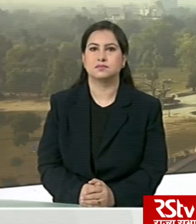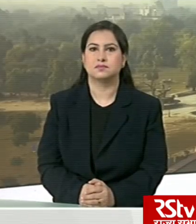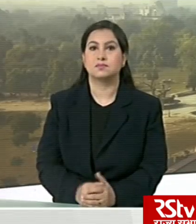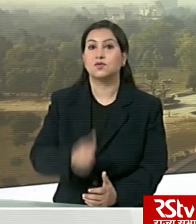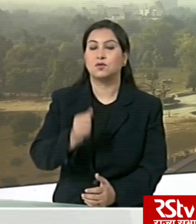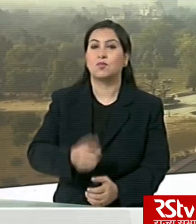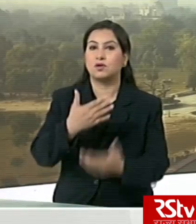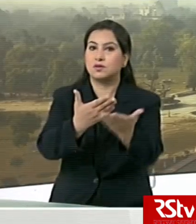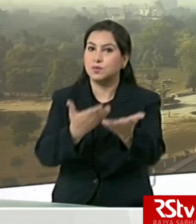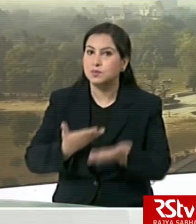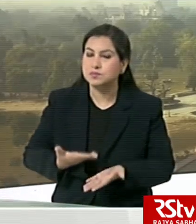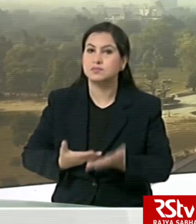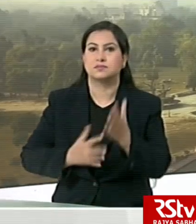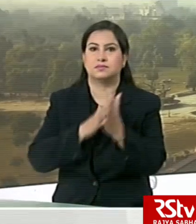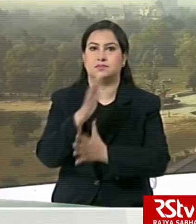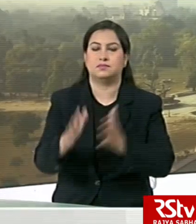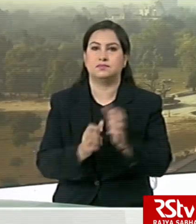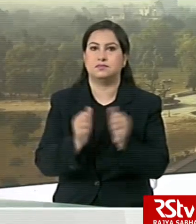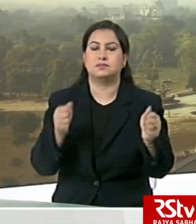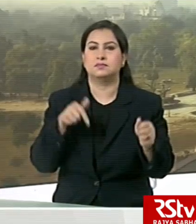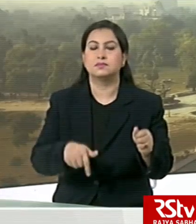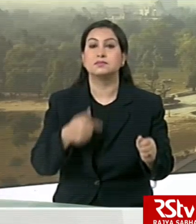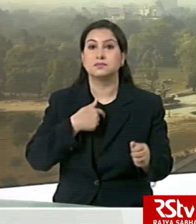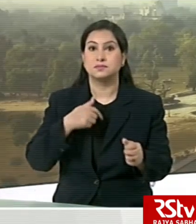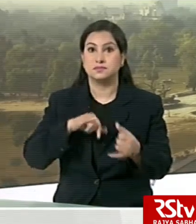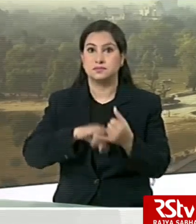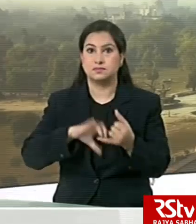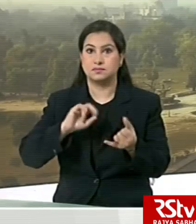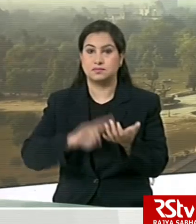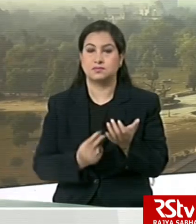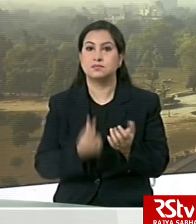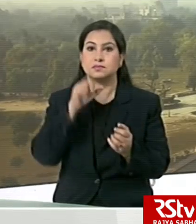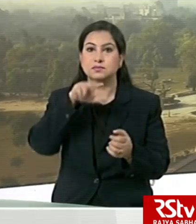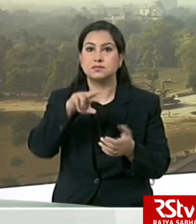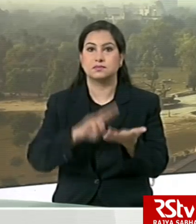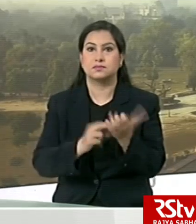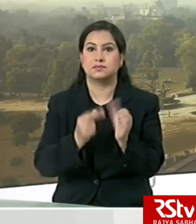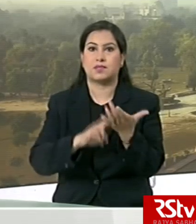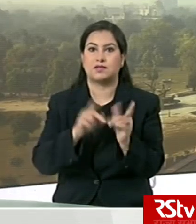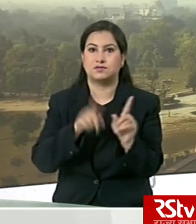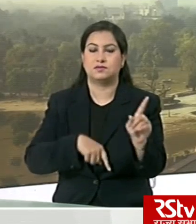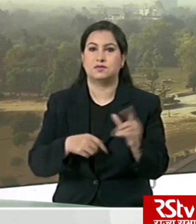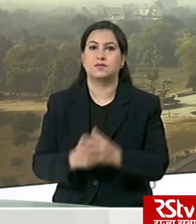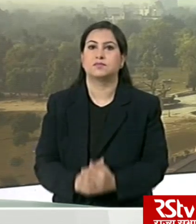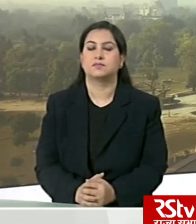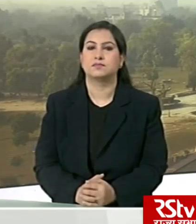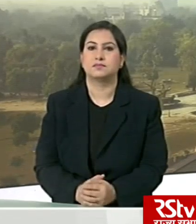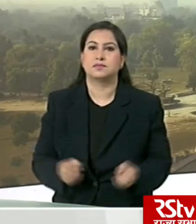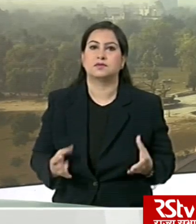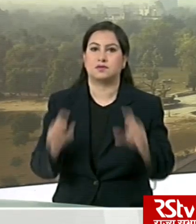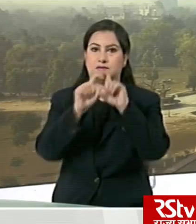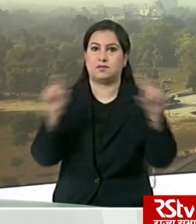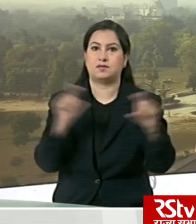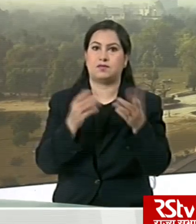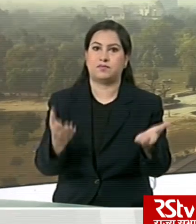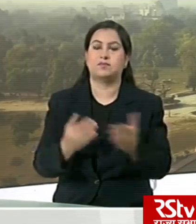Good morning, you're watching Doordesha News and this is the news for hearing impaired. I am Nancy Kohli and with me is Sonu Pandey. Let's begin with the